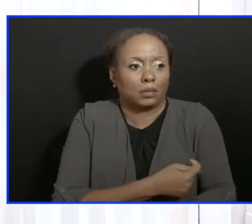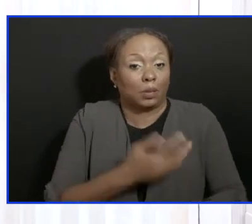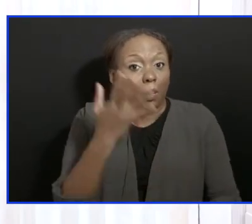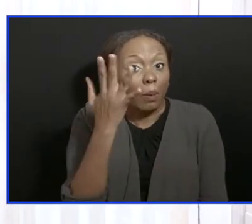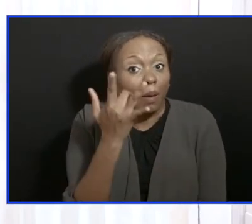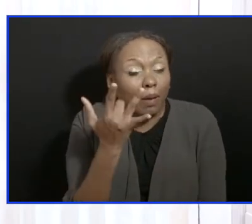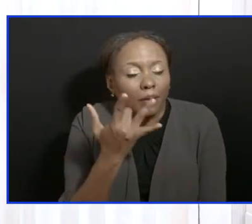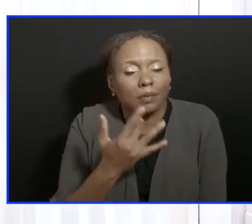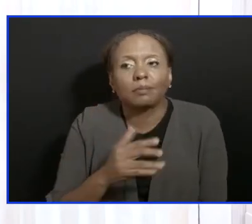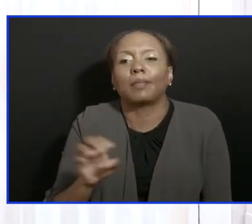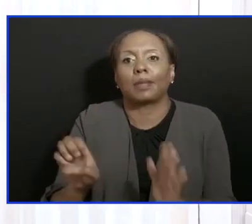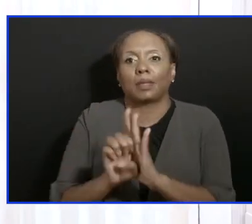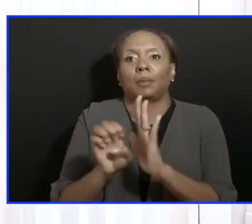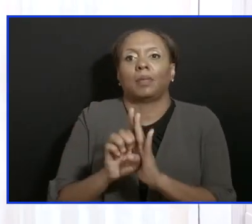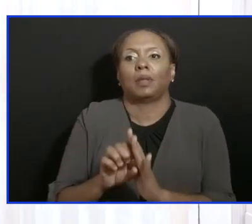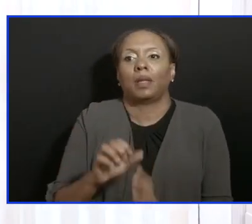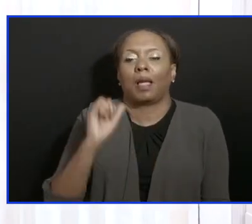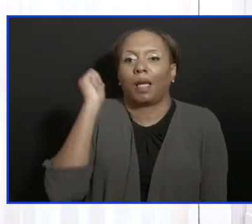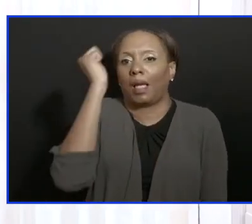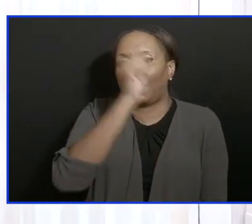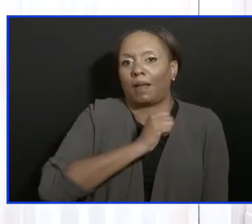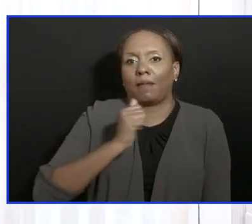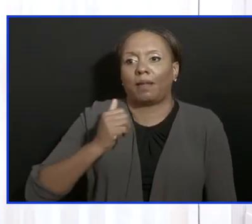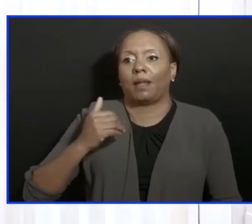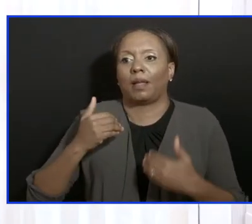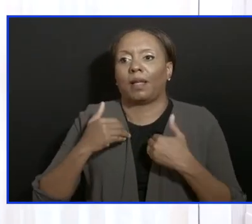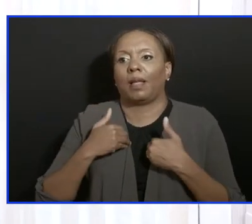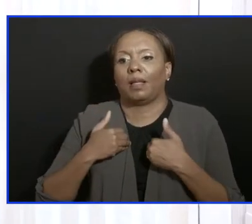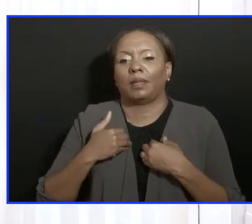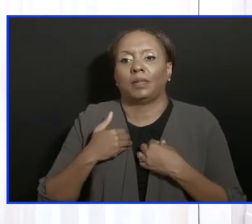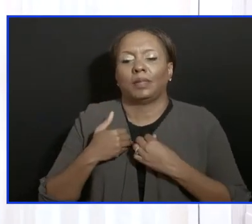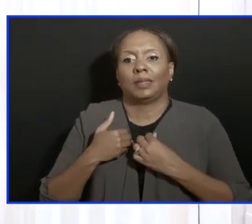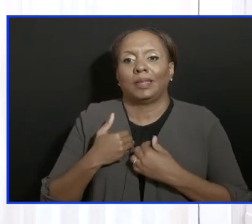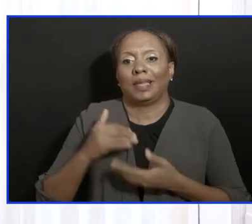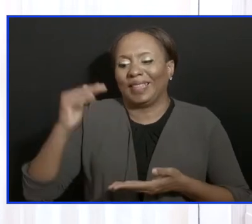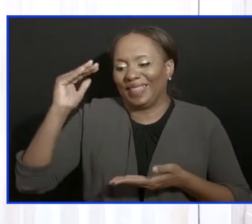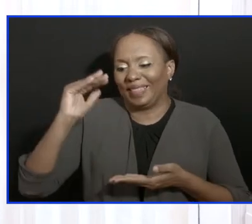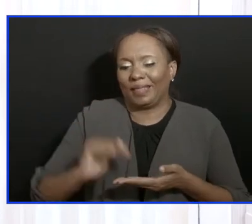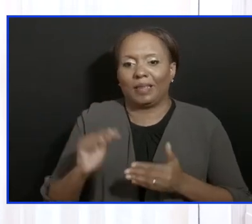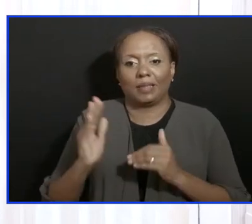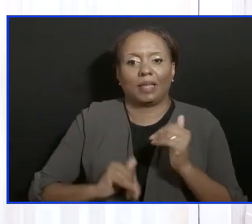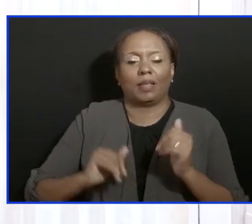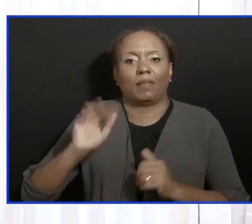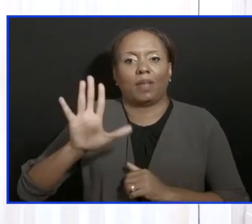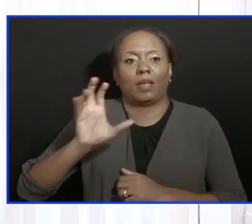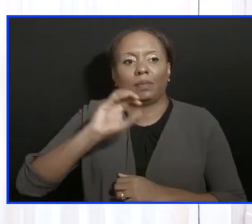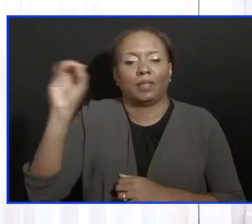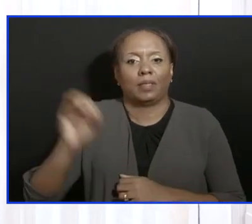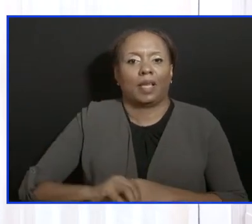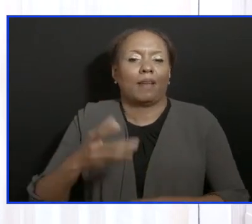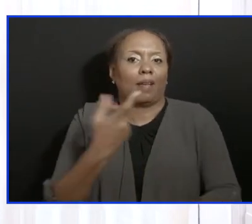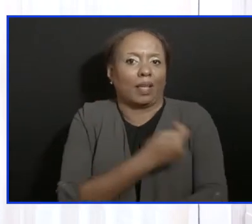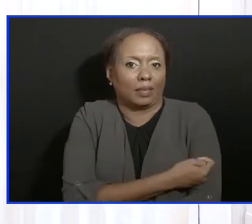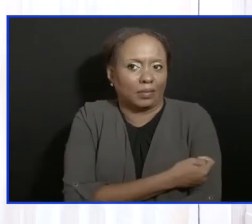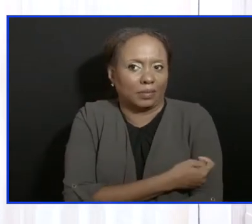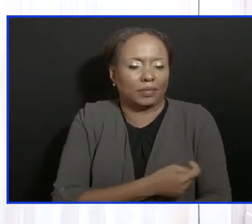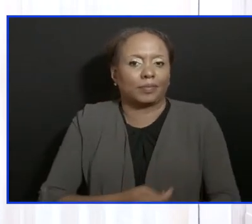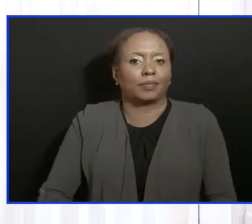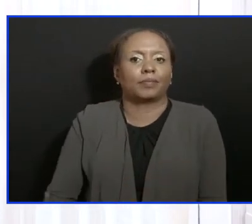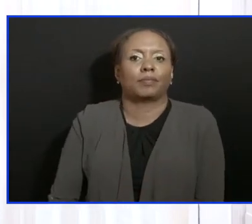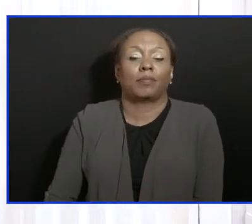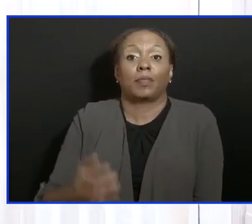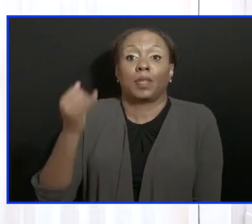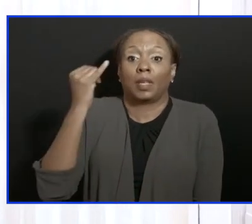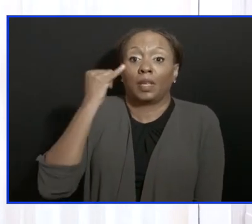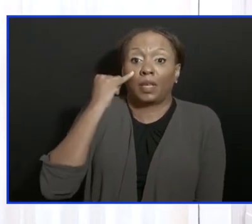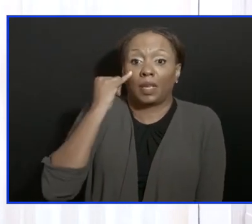Africa, for example, has less than 5% of its population vaccinated. If Africa does not get a